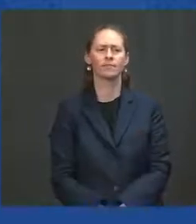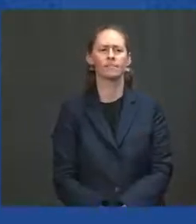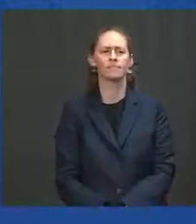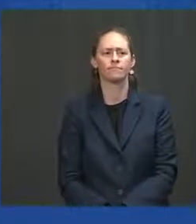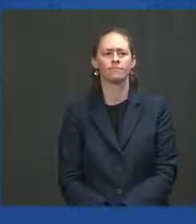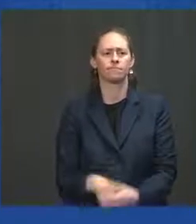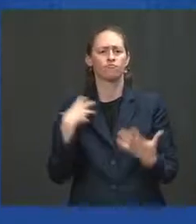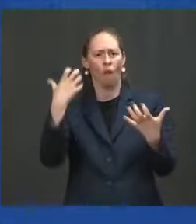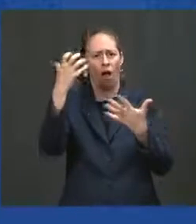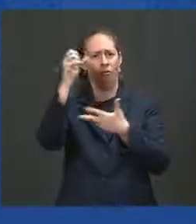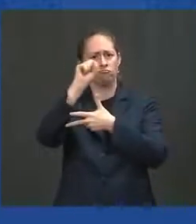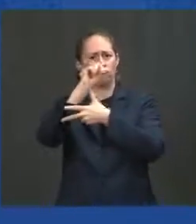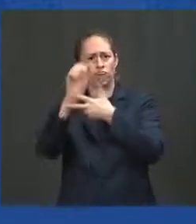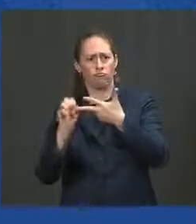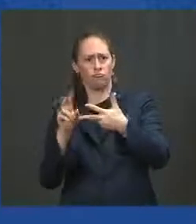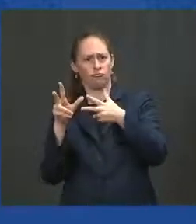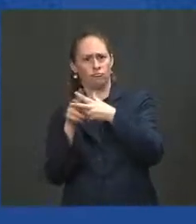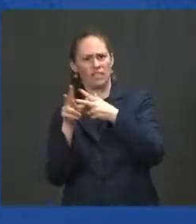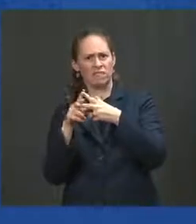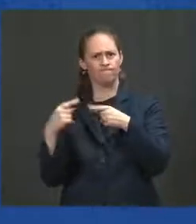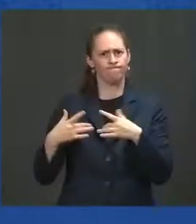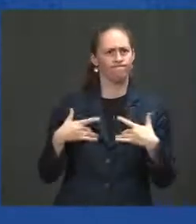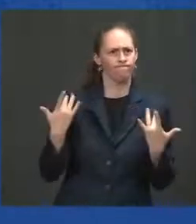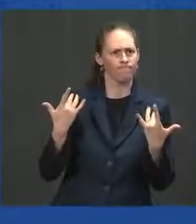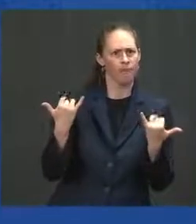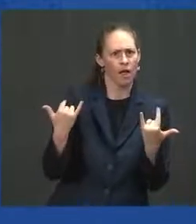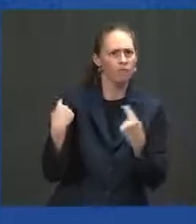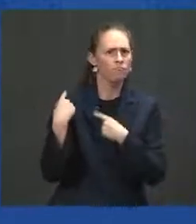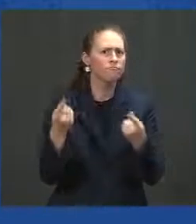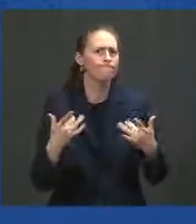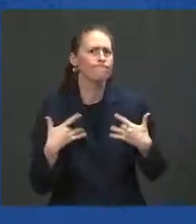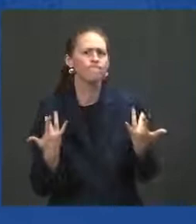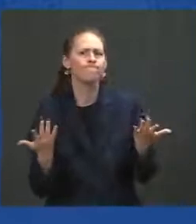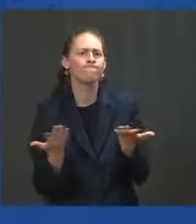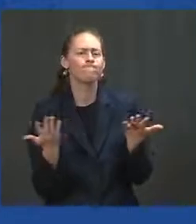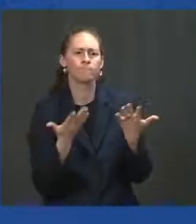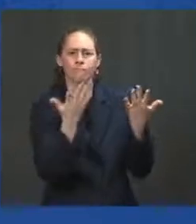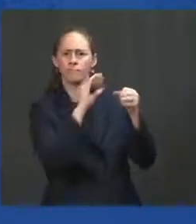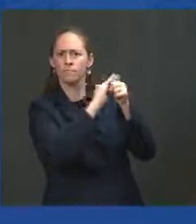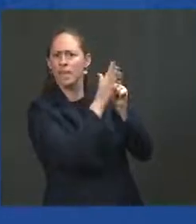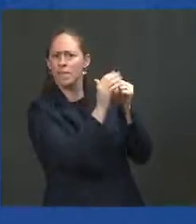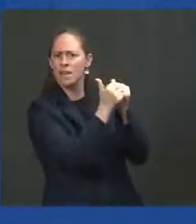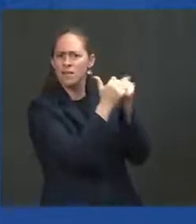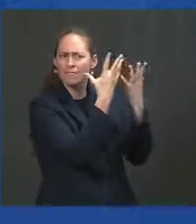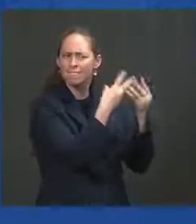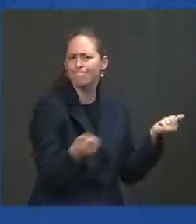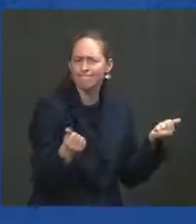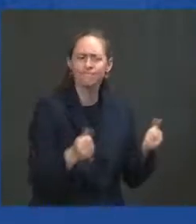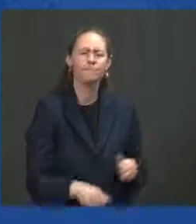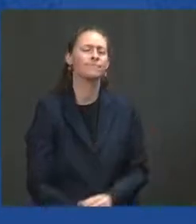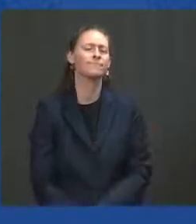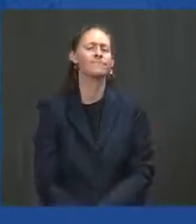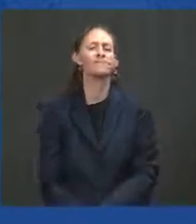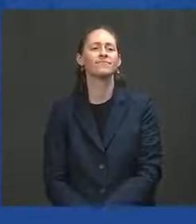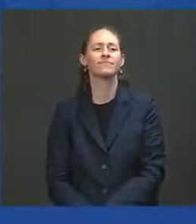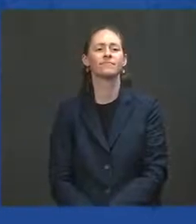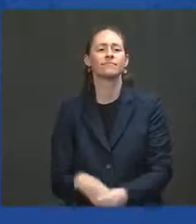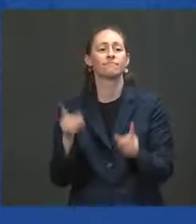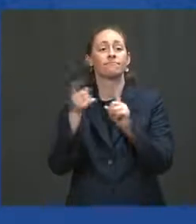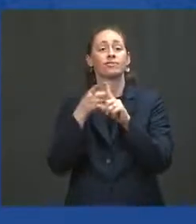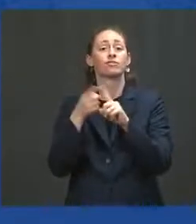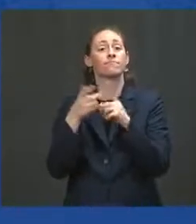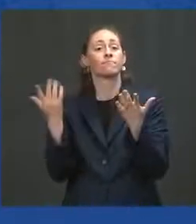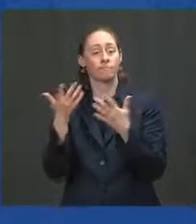we are in this fight against this pandemic. First, even as the Delta variant has ravaged the